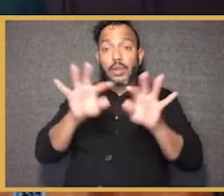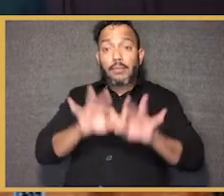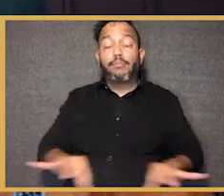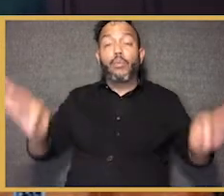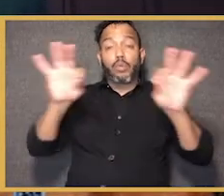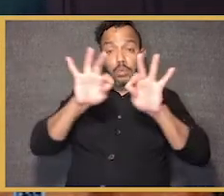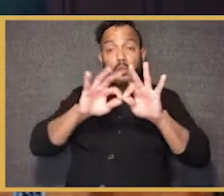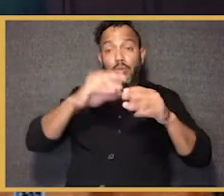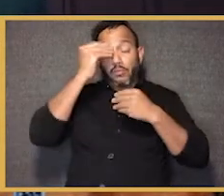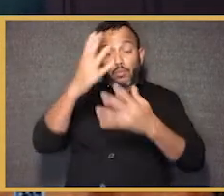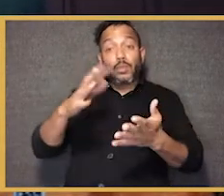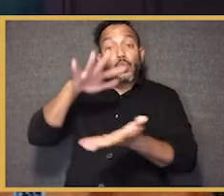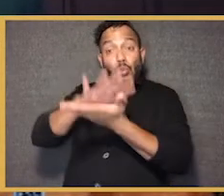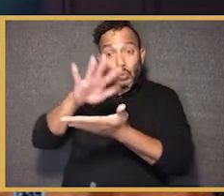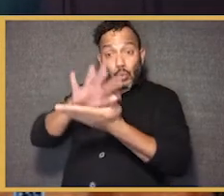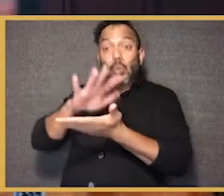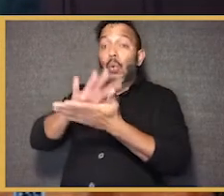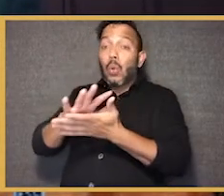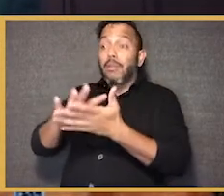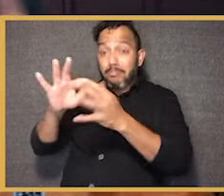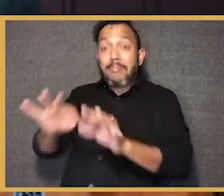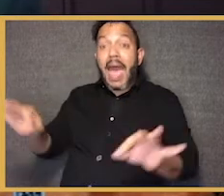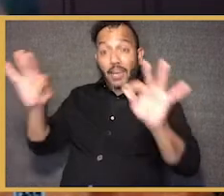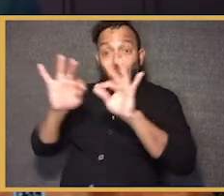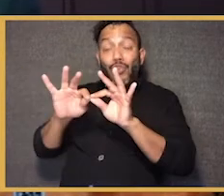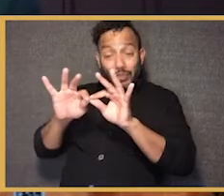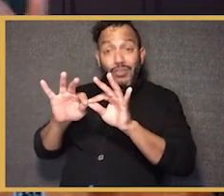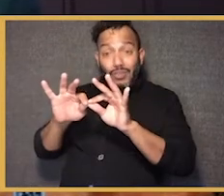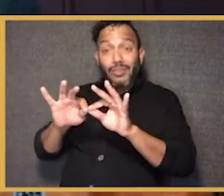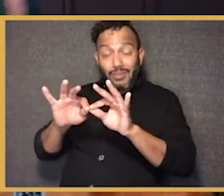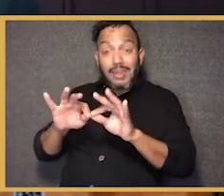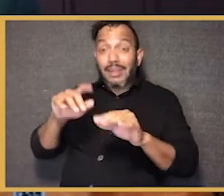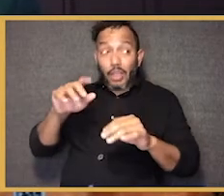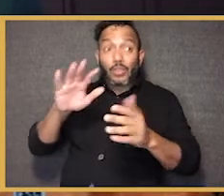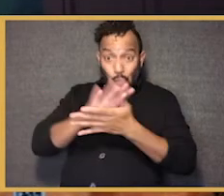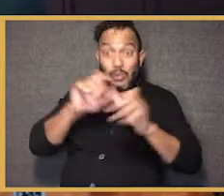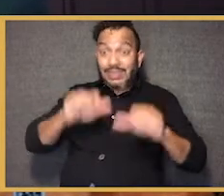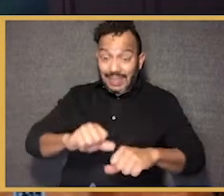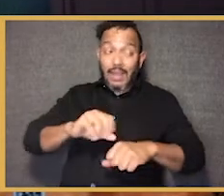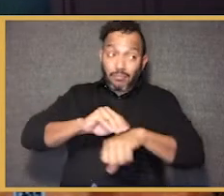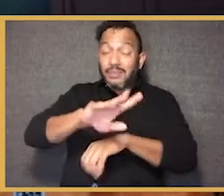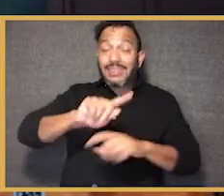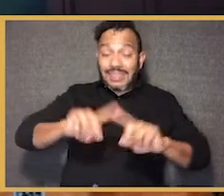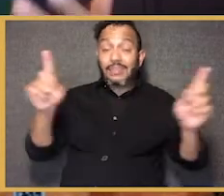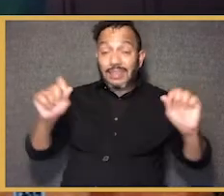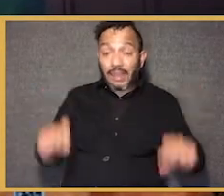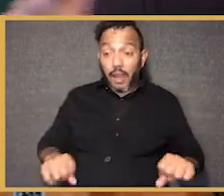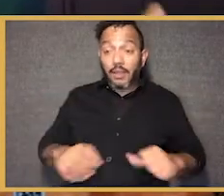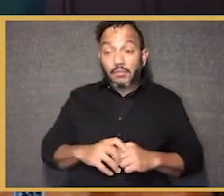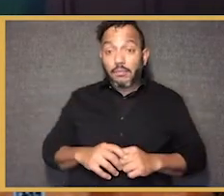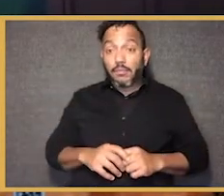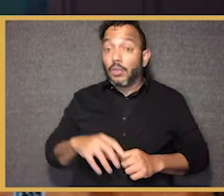It was also important to say schools matter. Schools make a difference in kids' educational outcomes. They don't make all the difference.